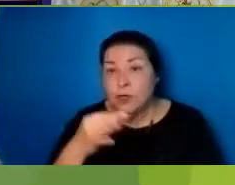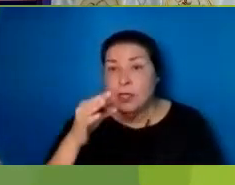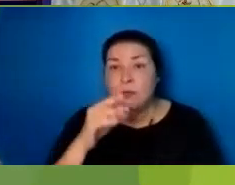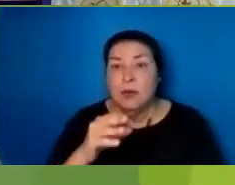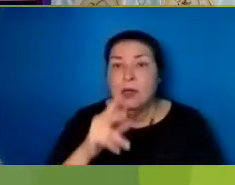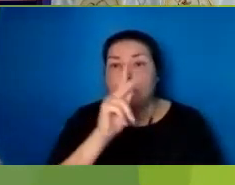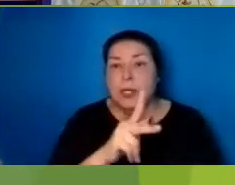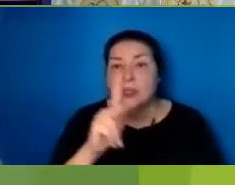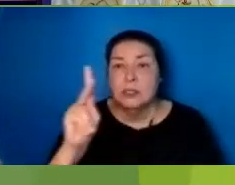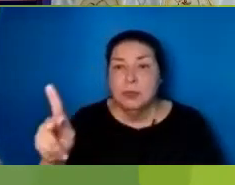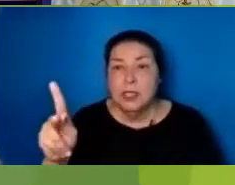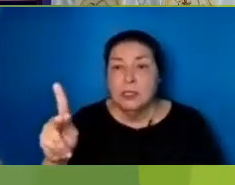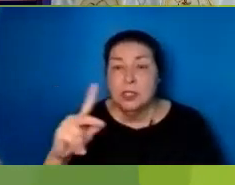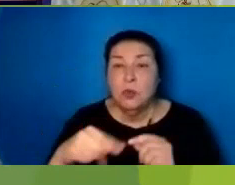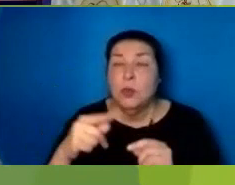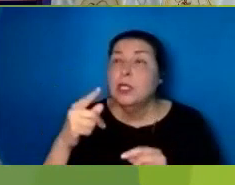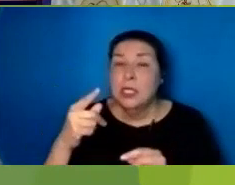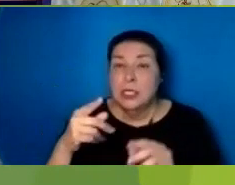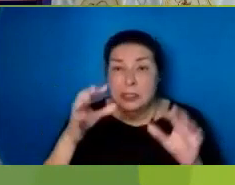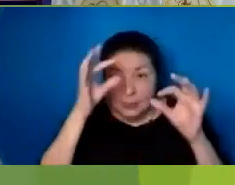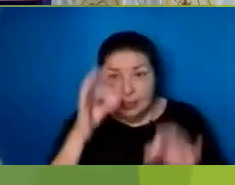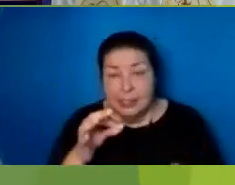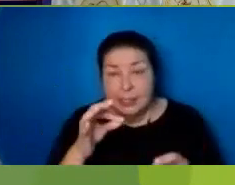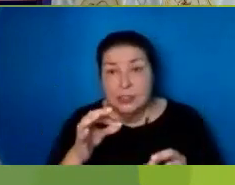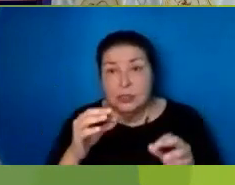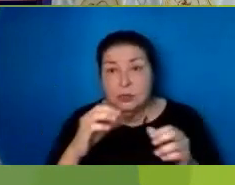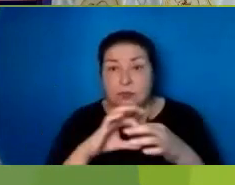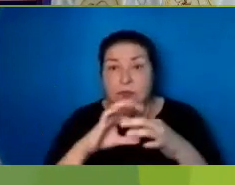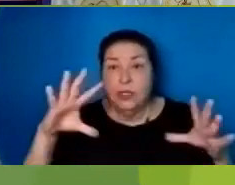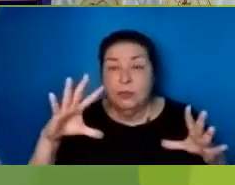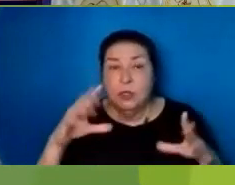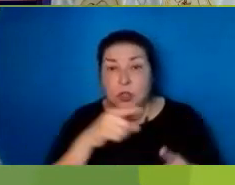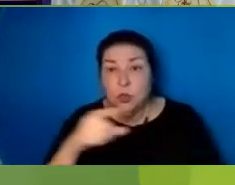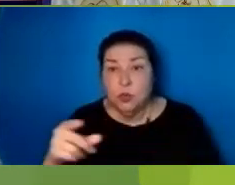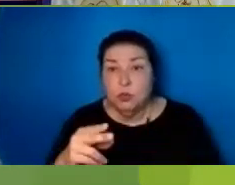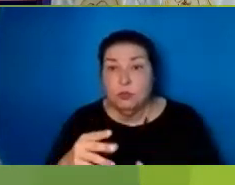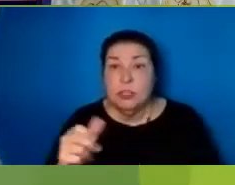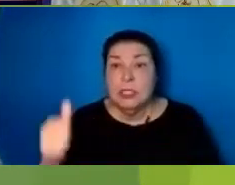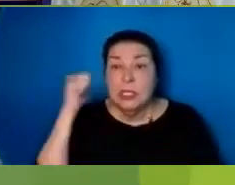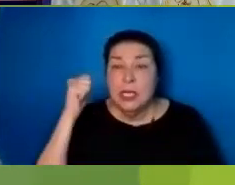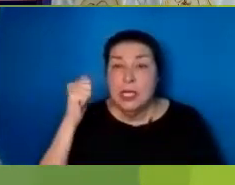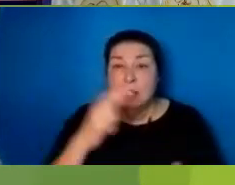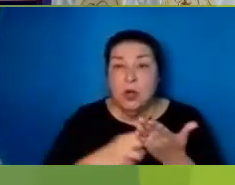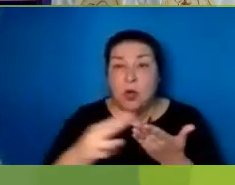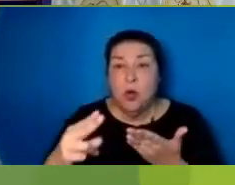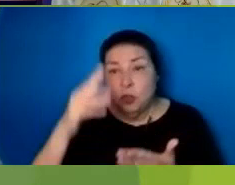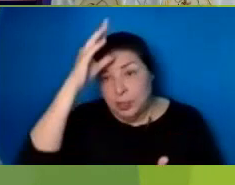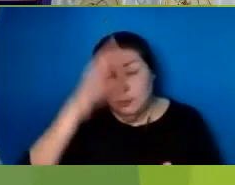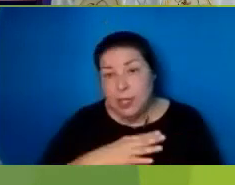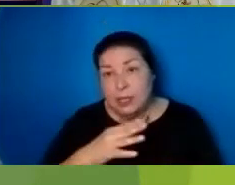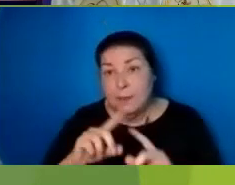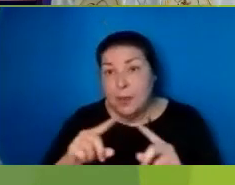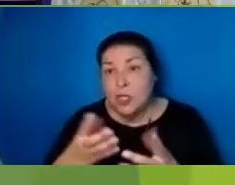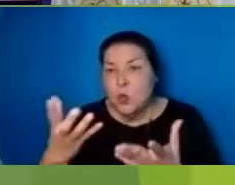To release him But you denied the holy and righteous one And asked for a murderer Be granted to you